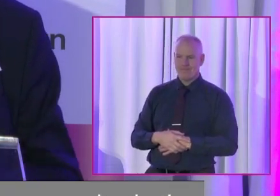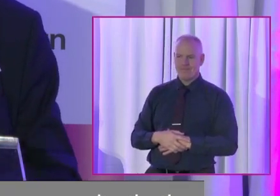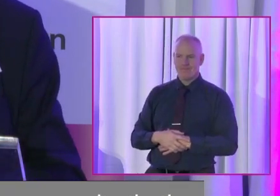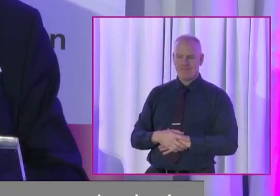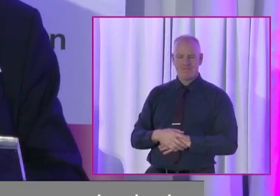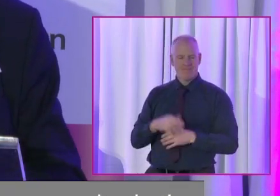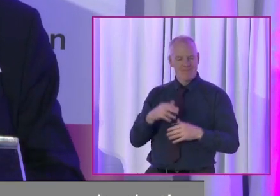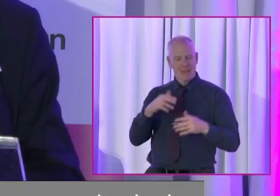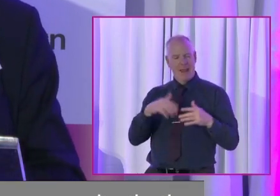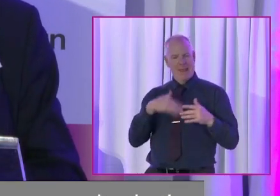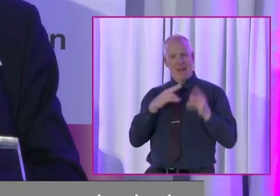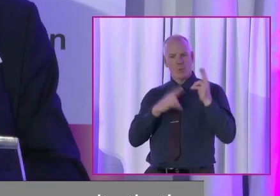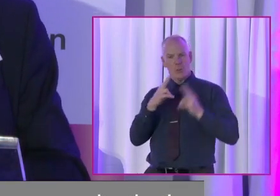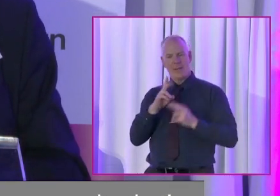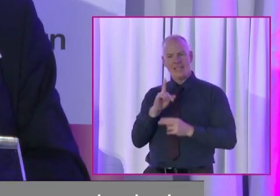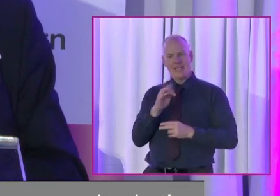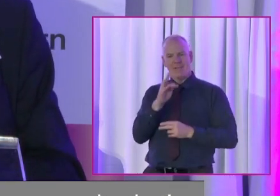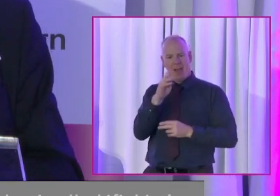dignified and has worth to it.